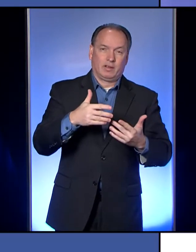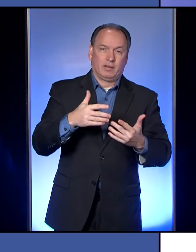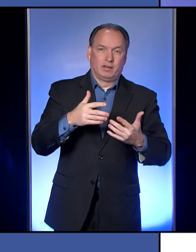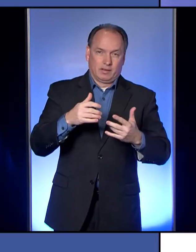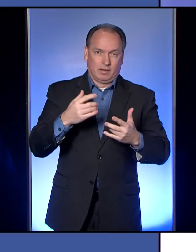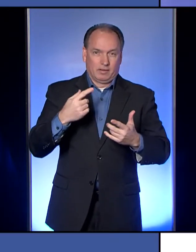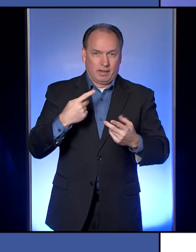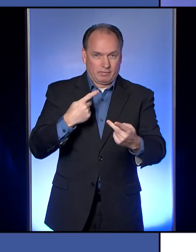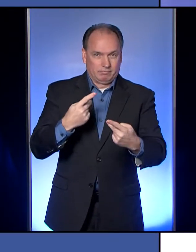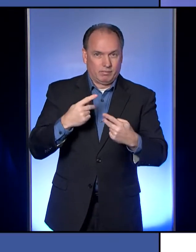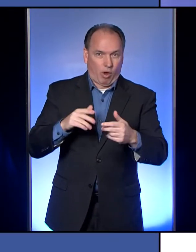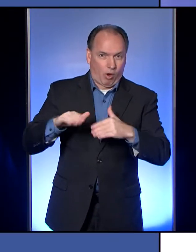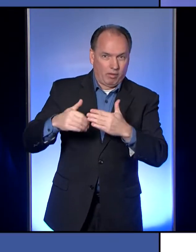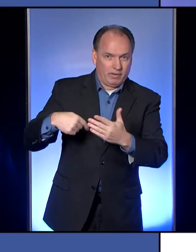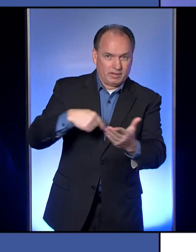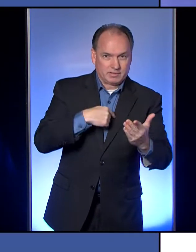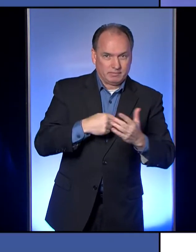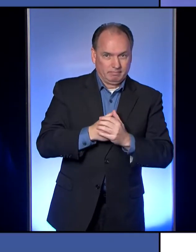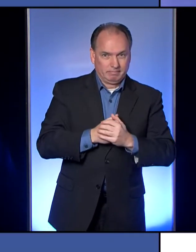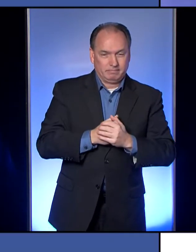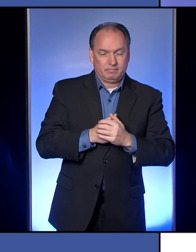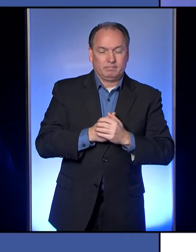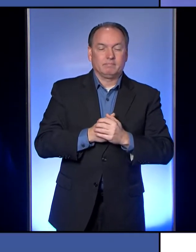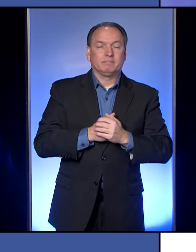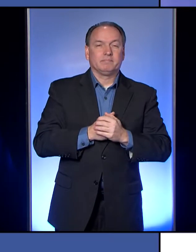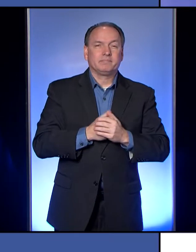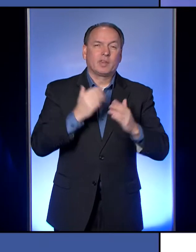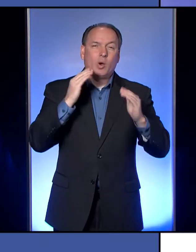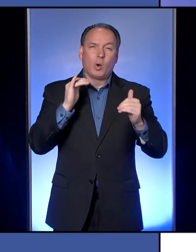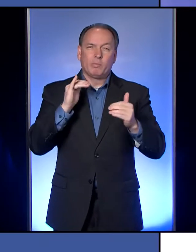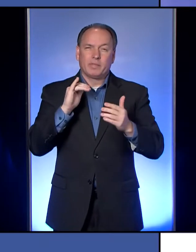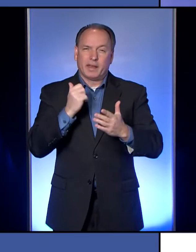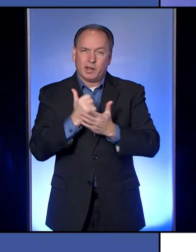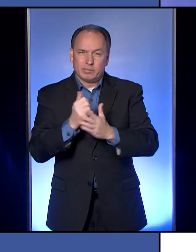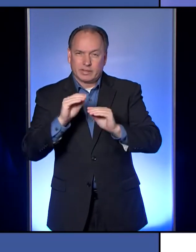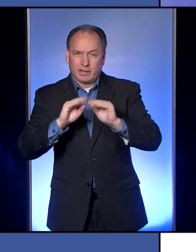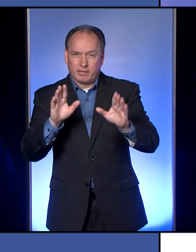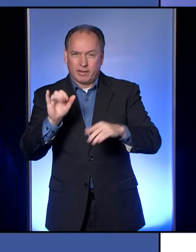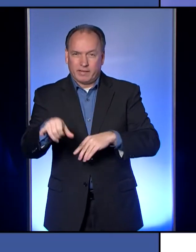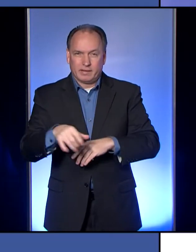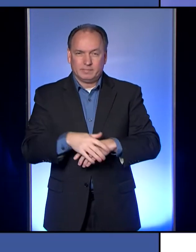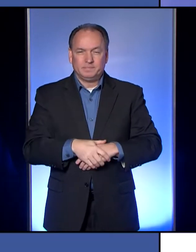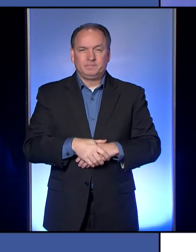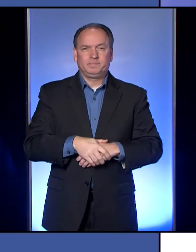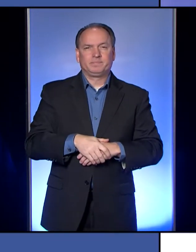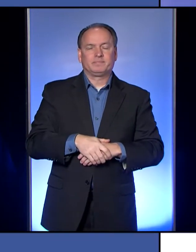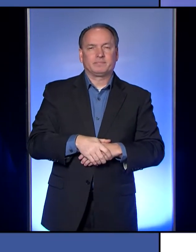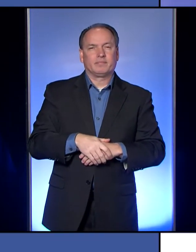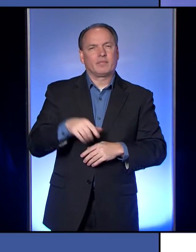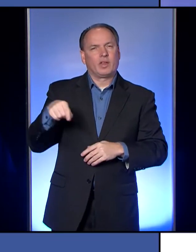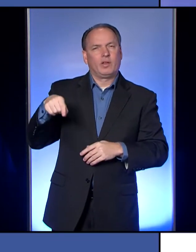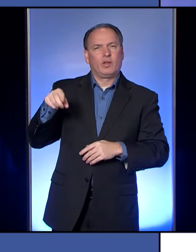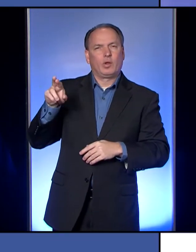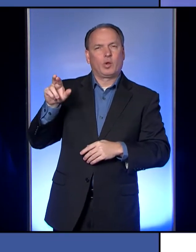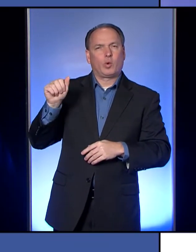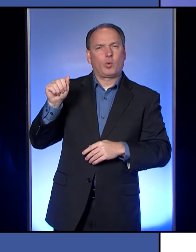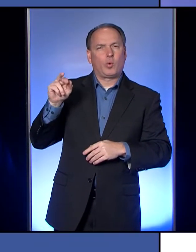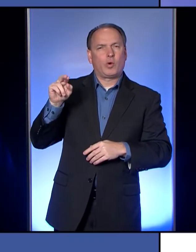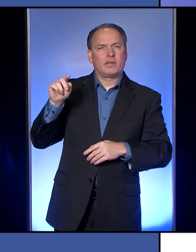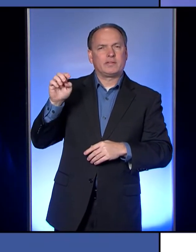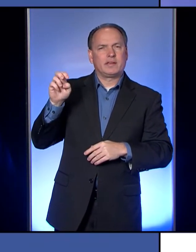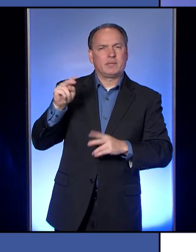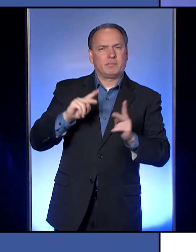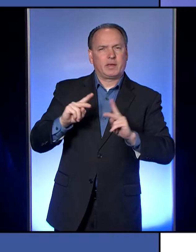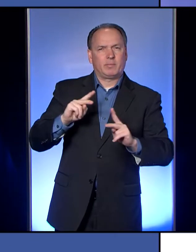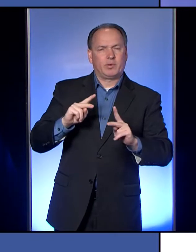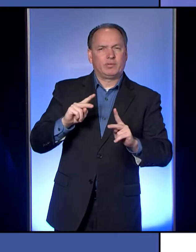all are joining society right now with restrictions. I hope that helps to clarify that. The quarantine people